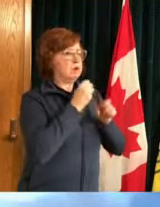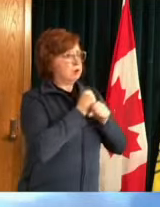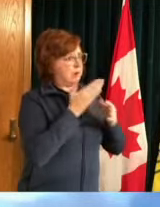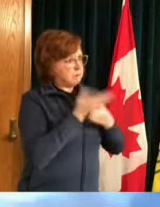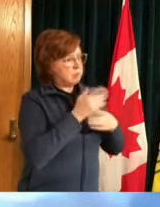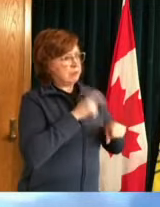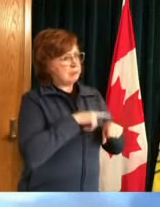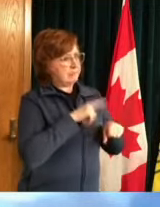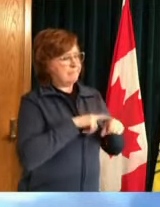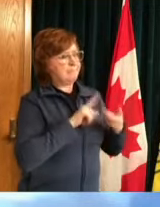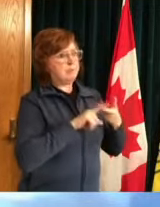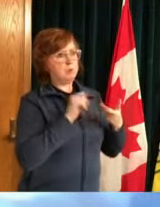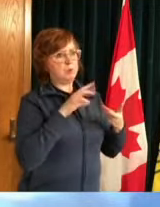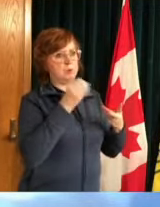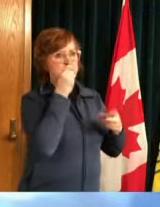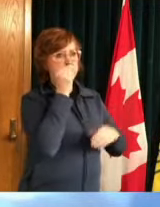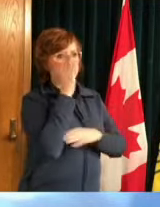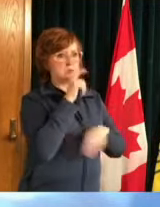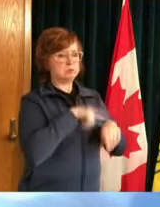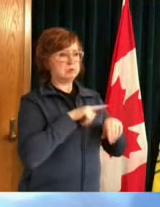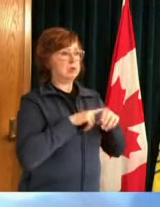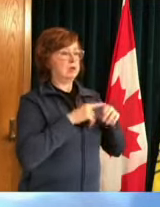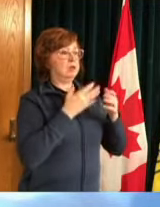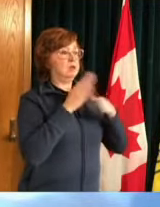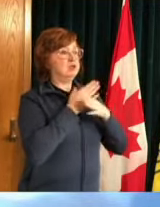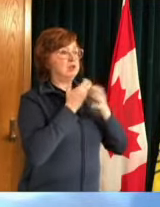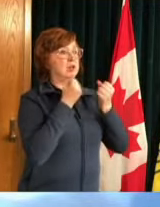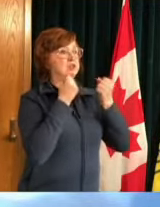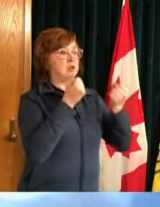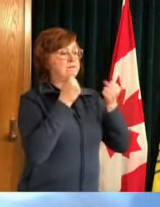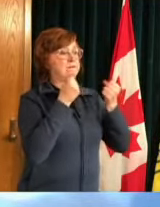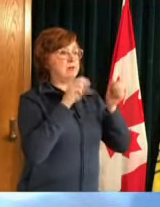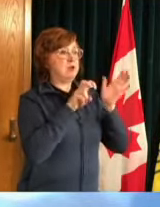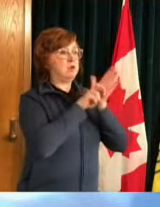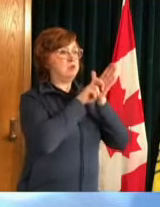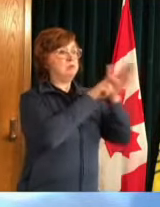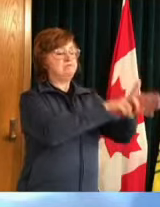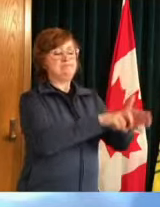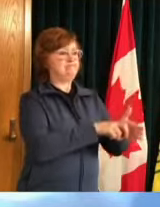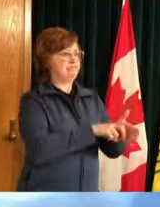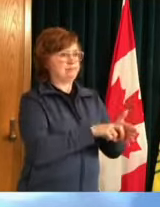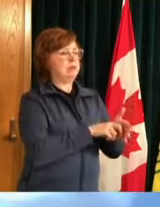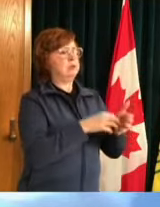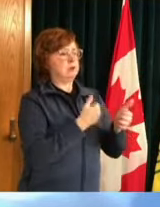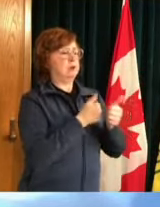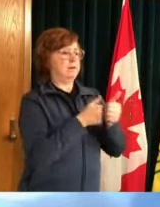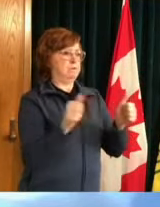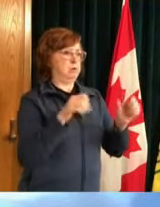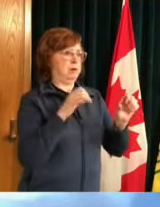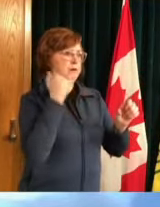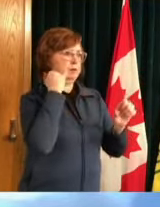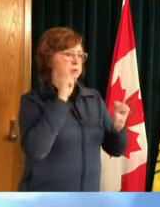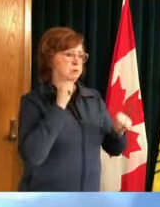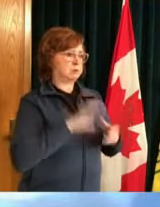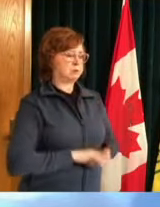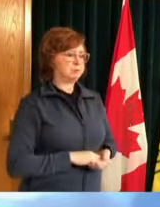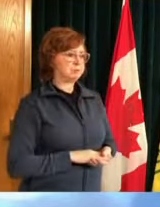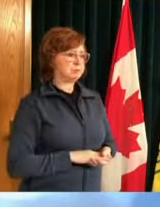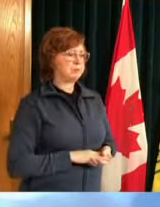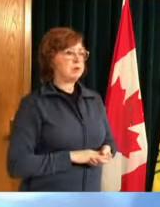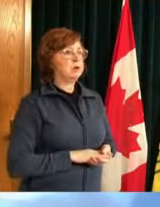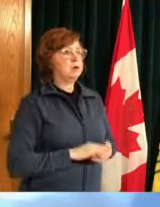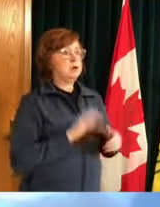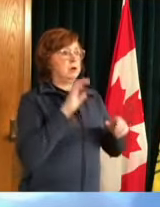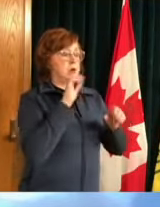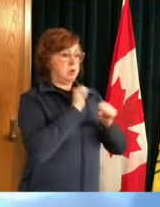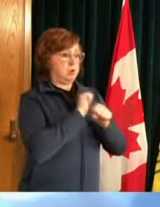carpooling as much as possible working within a cohort when you can't maintain that two meter distance all those things are going to be